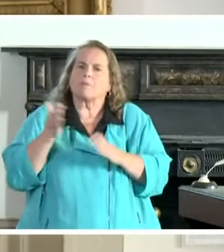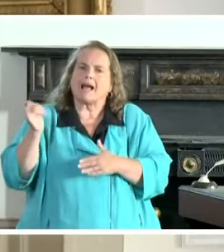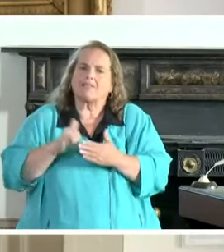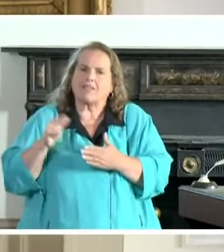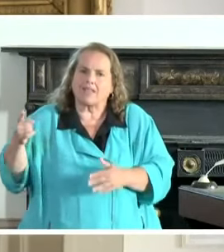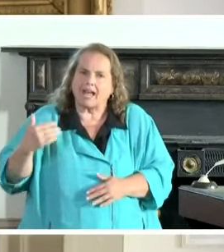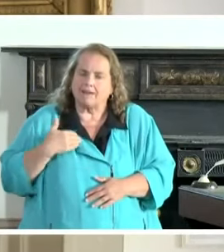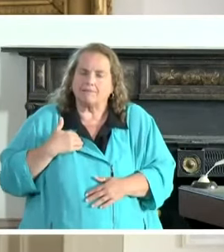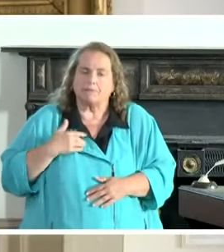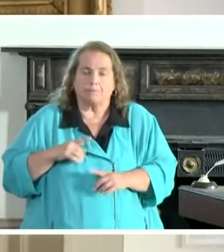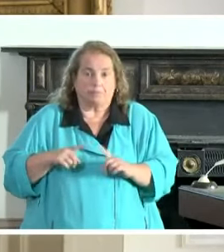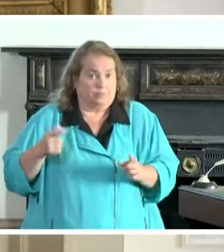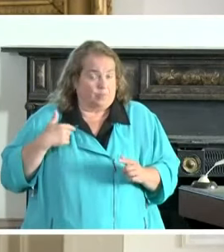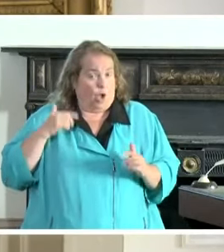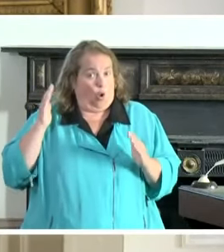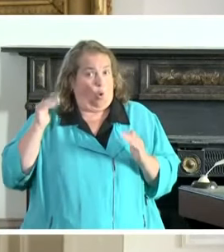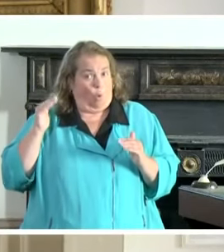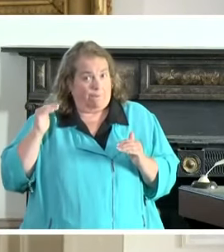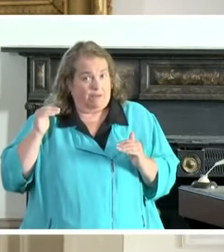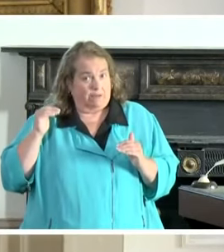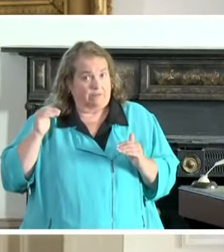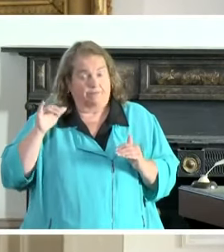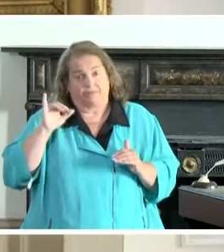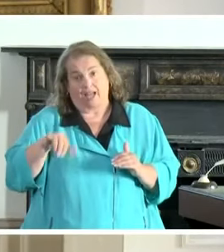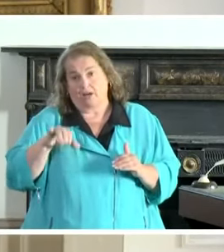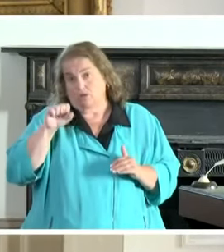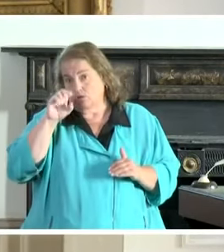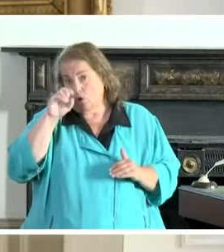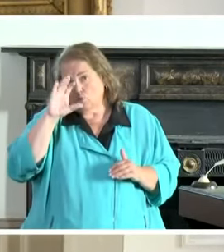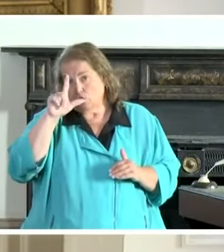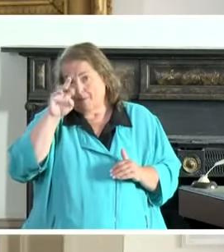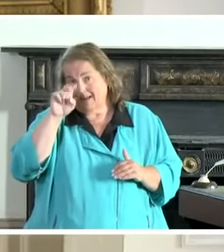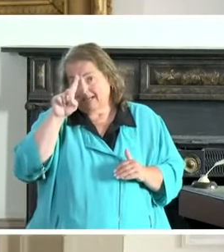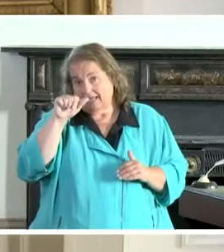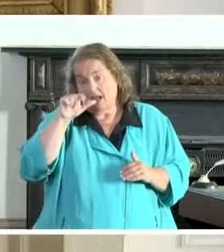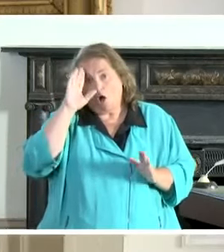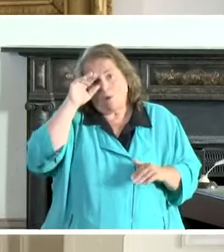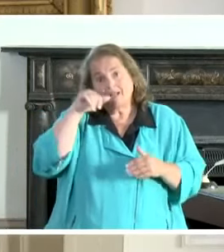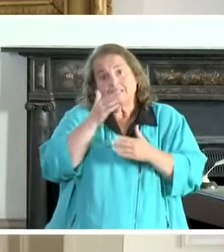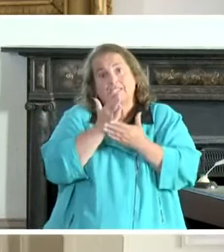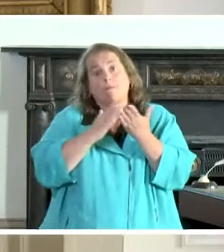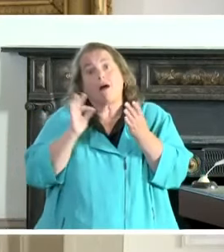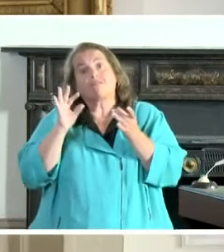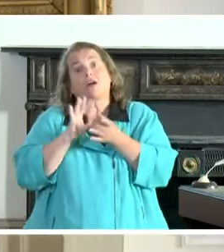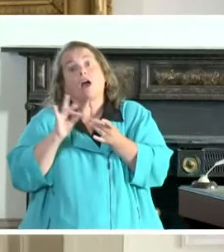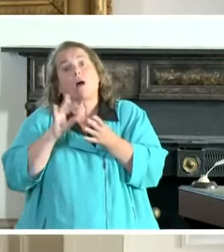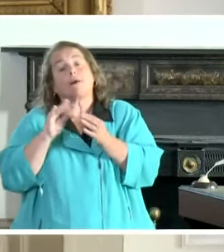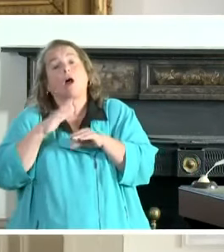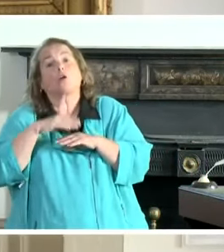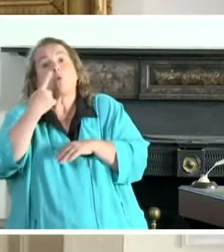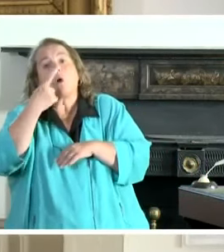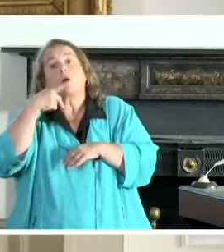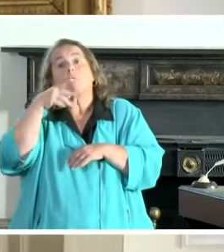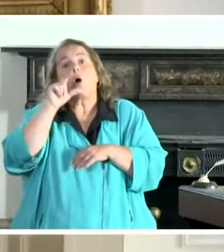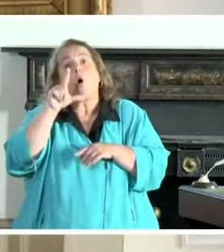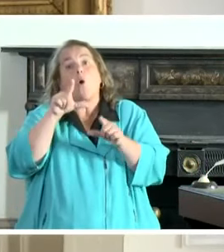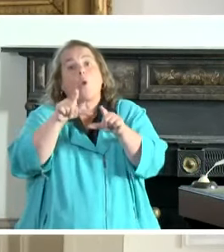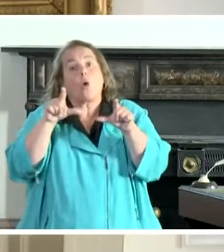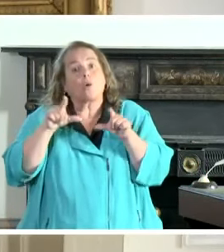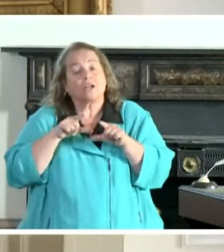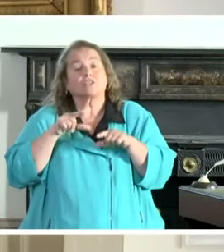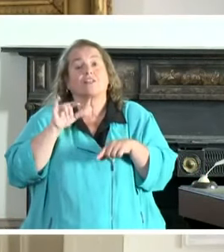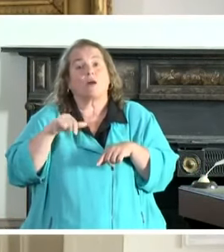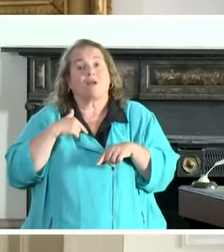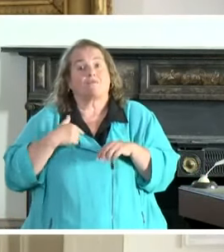I hope that that social media, I hope that some of the comments on one polling location that we should have more